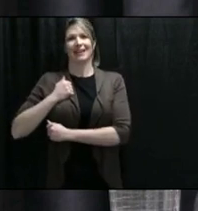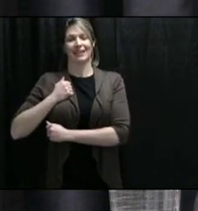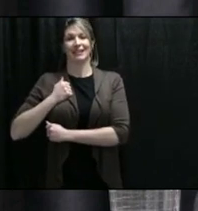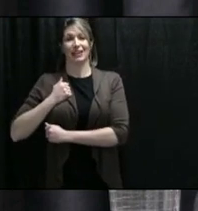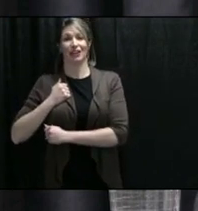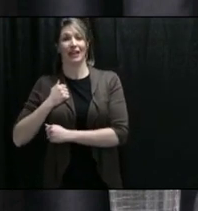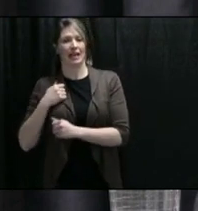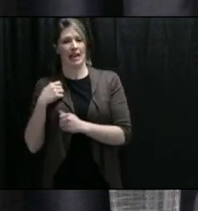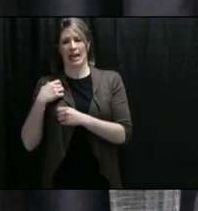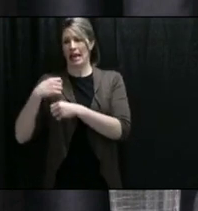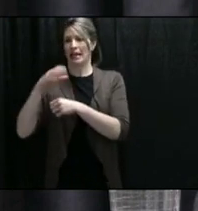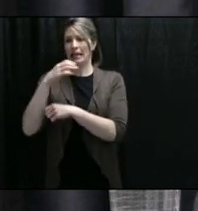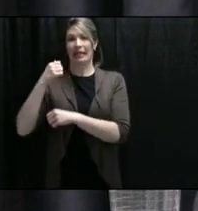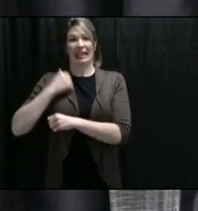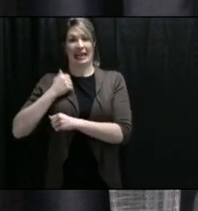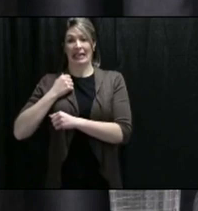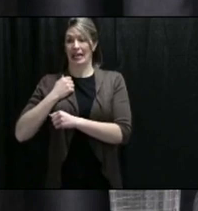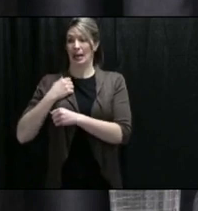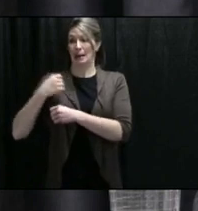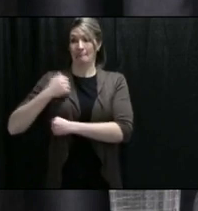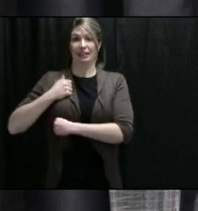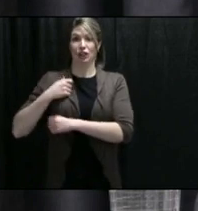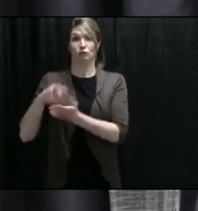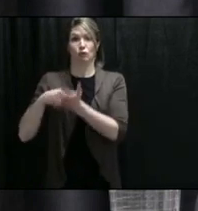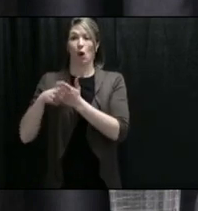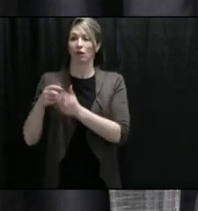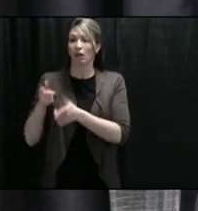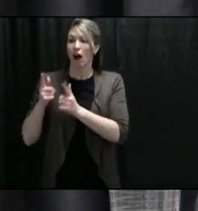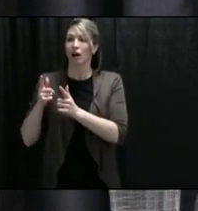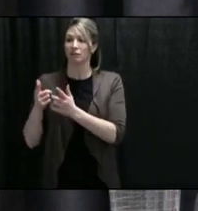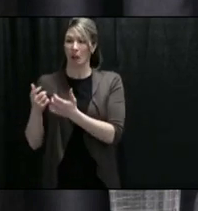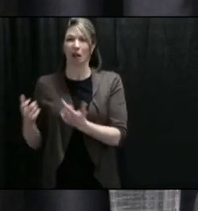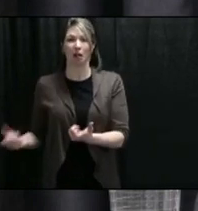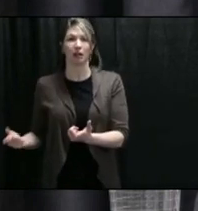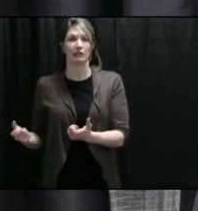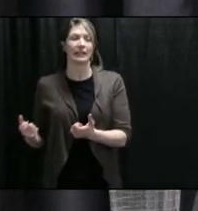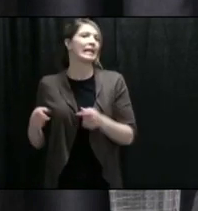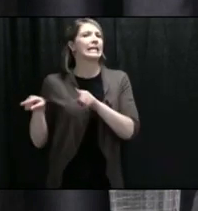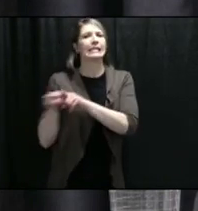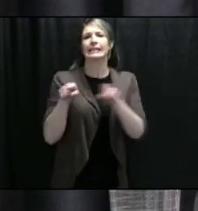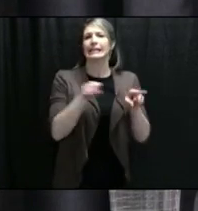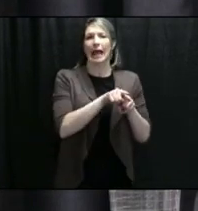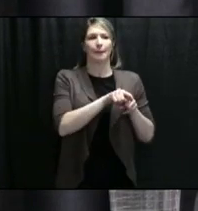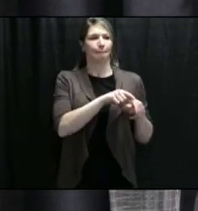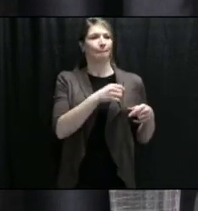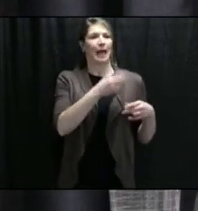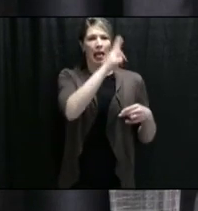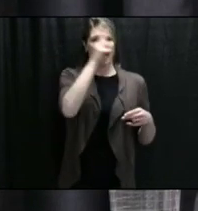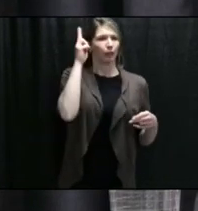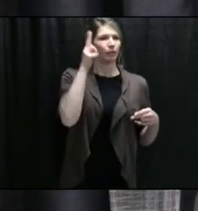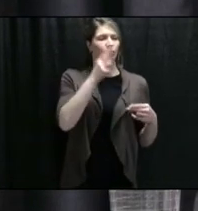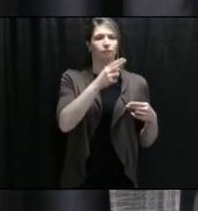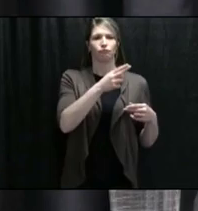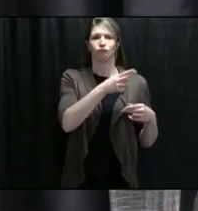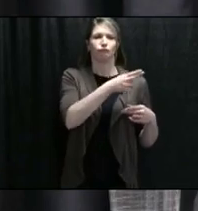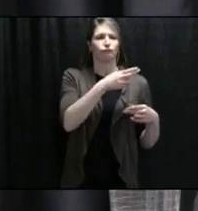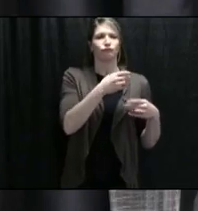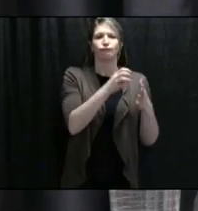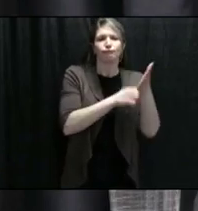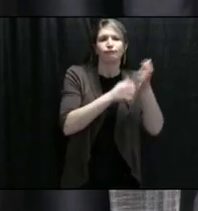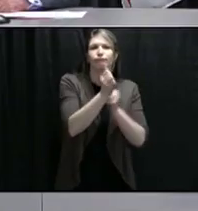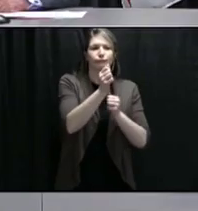now we're always going to have a Canadian supply for PPE for the health care sector. We're in the process of getting there. Thank you.